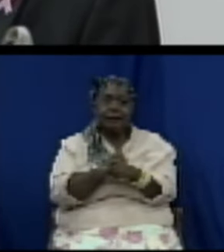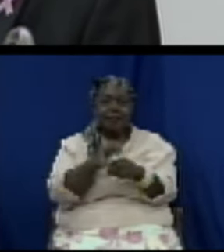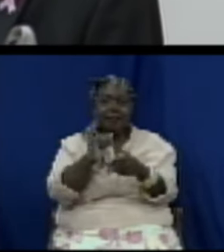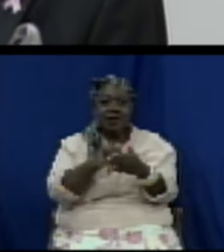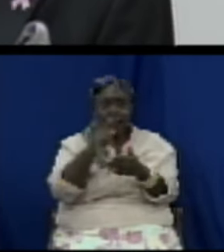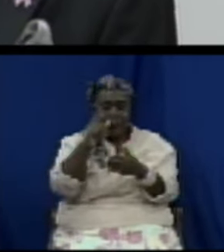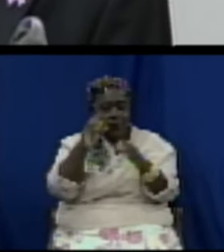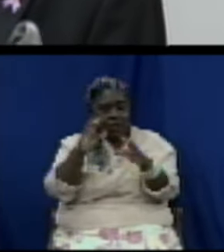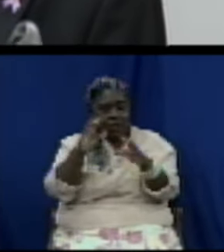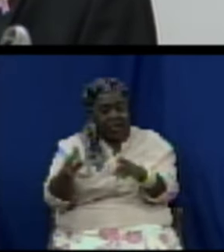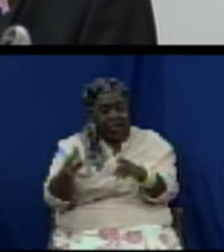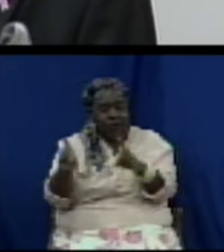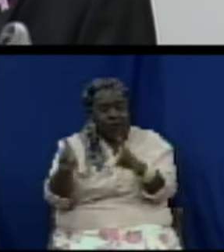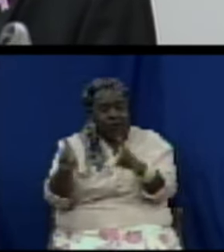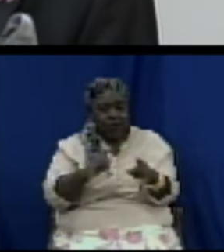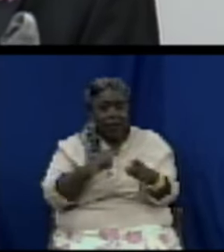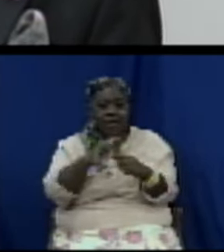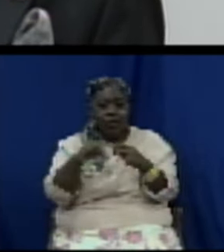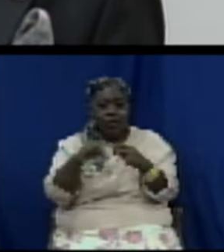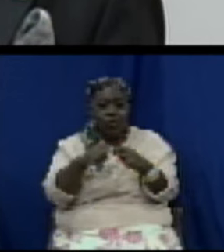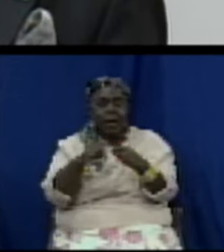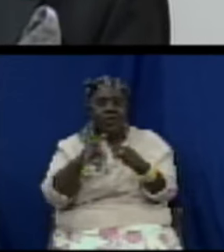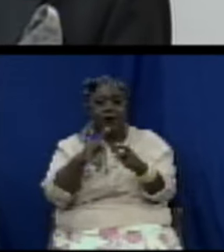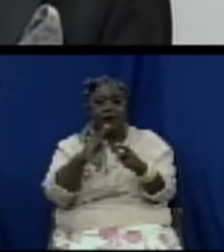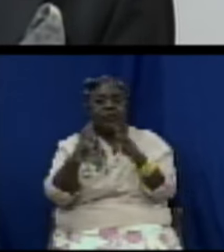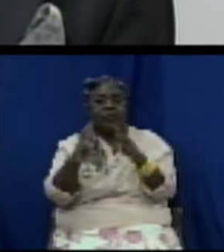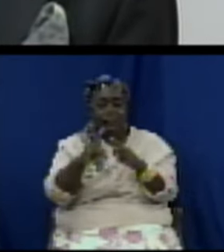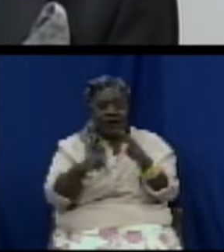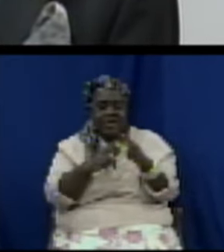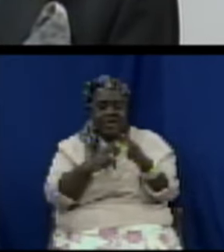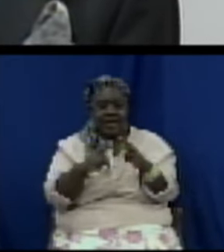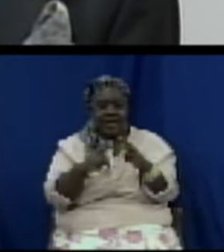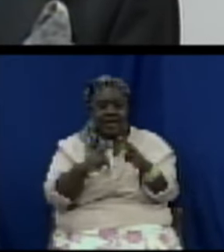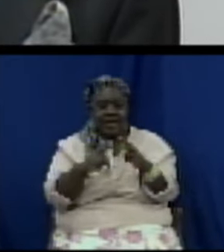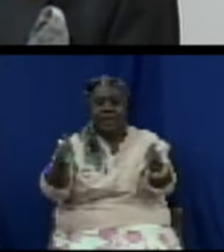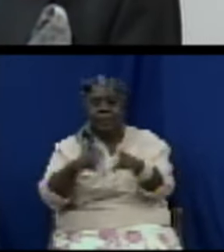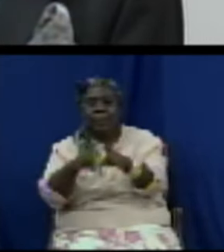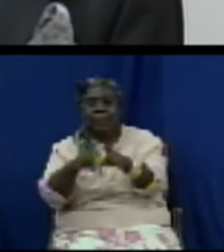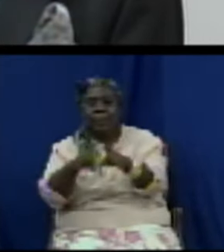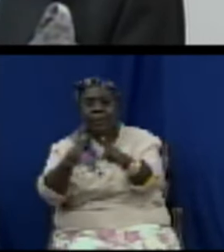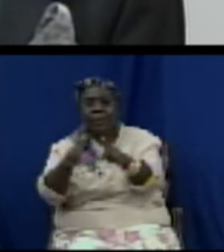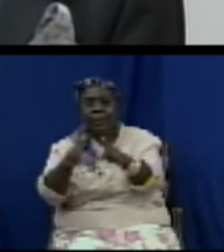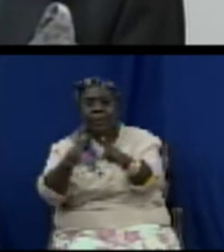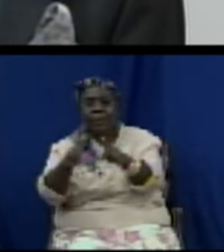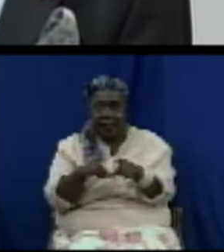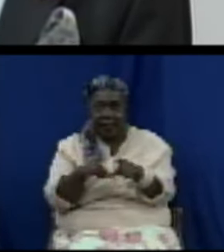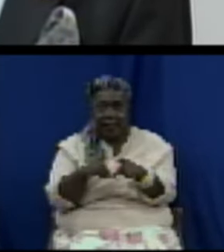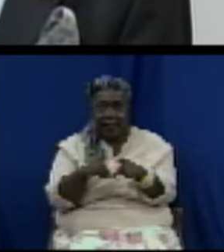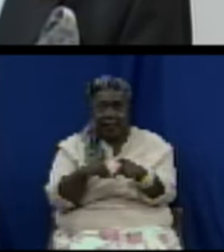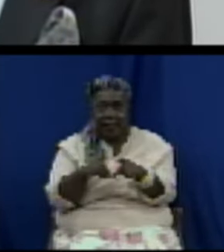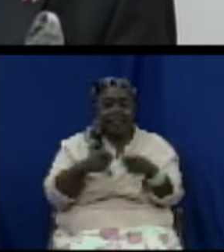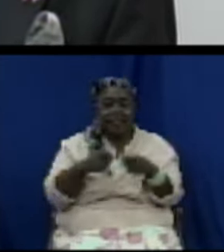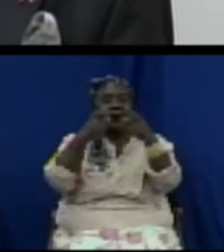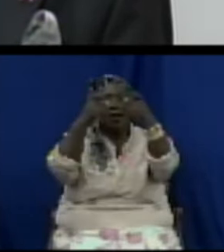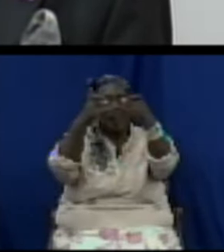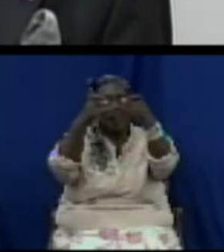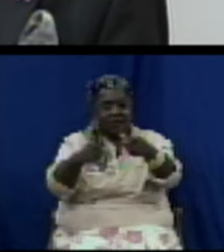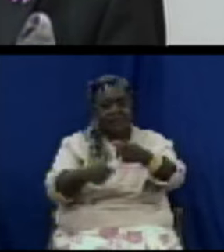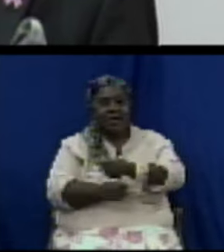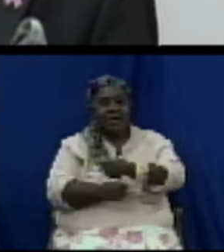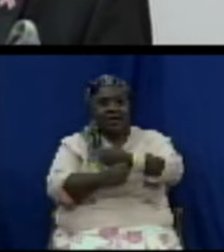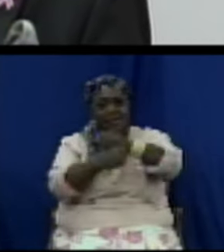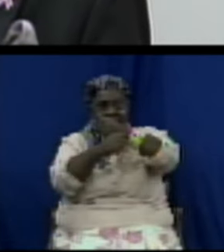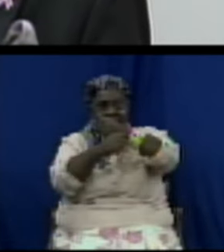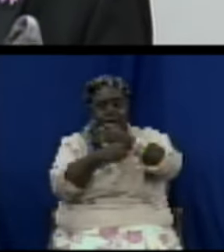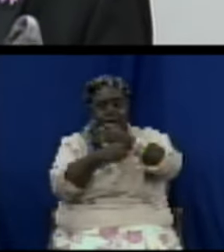effectively protect our consumers and give current and support and